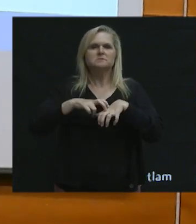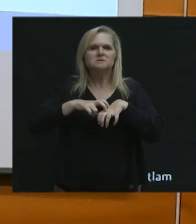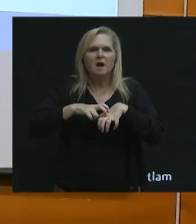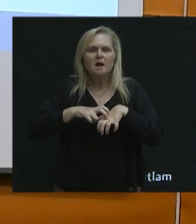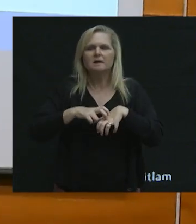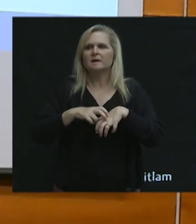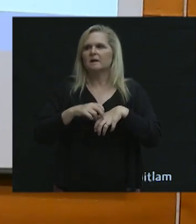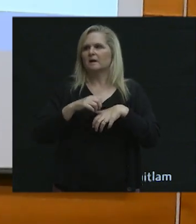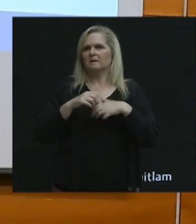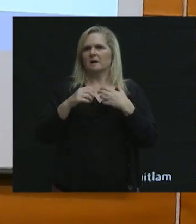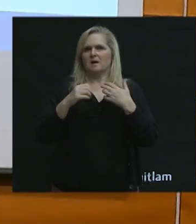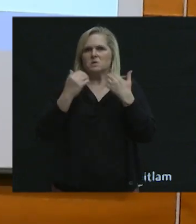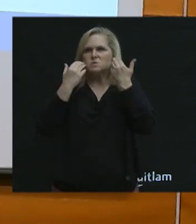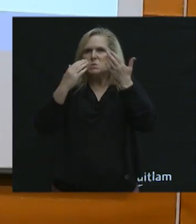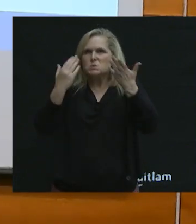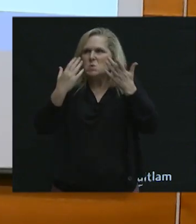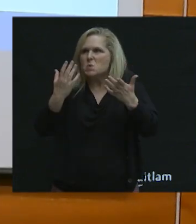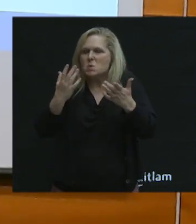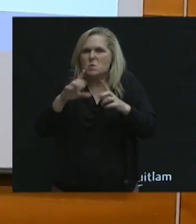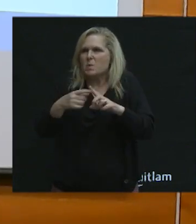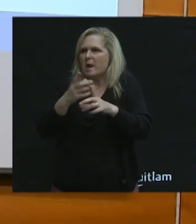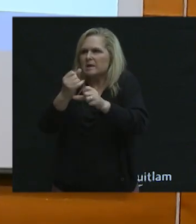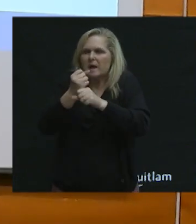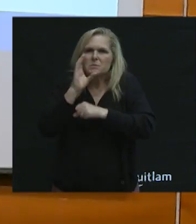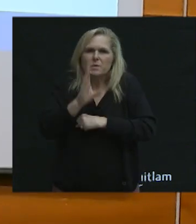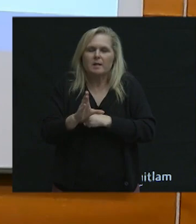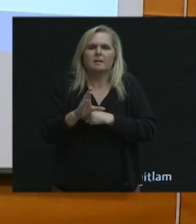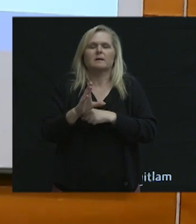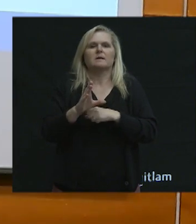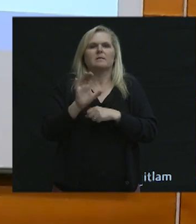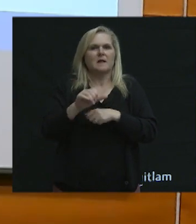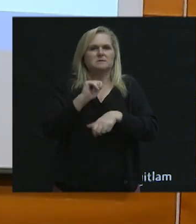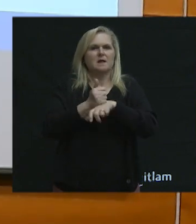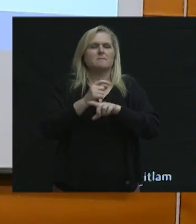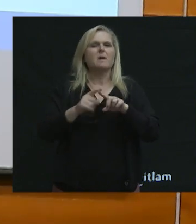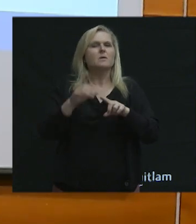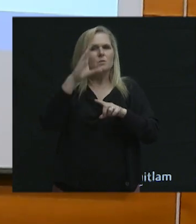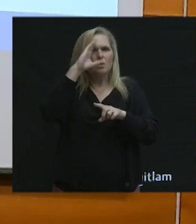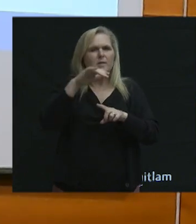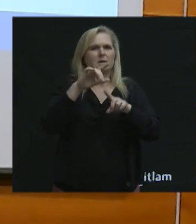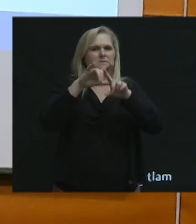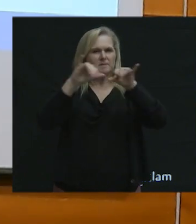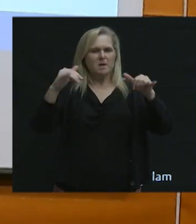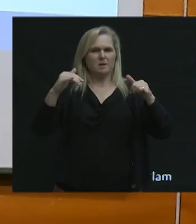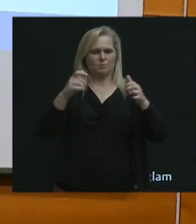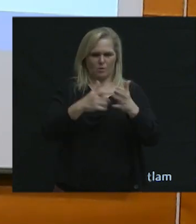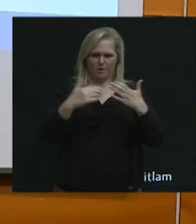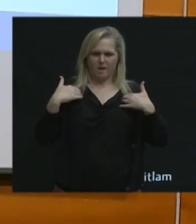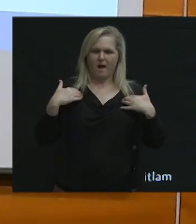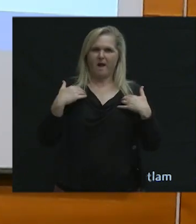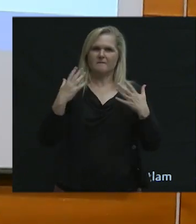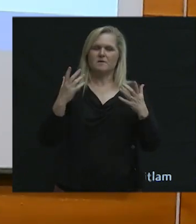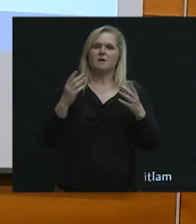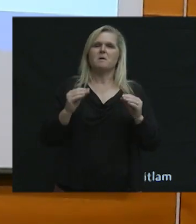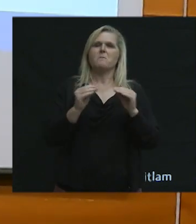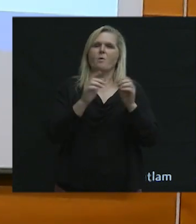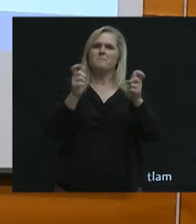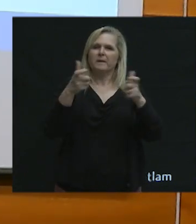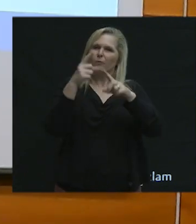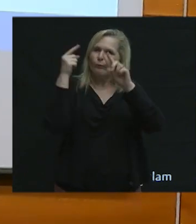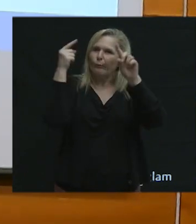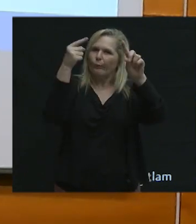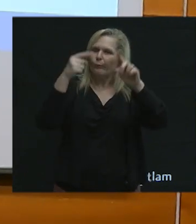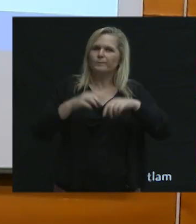uncertainties that it created. But at the same time, there has to be a bigger goal, that the